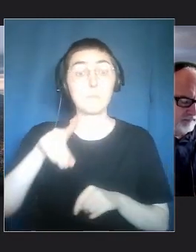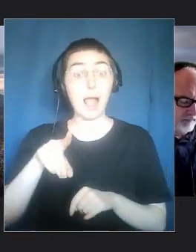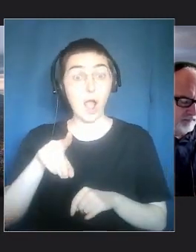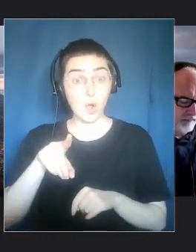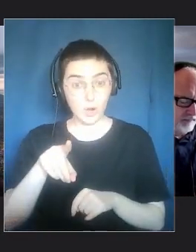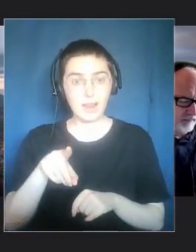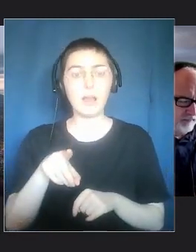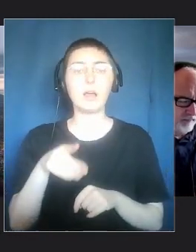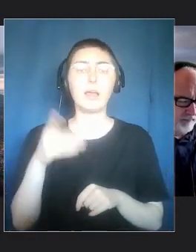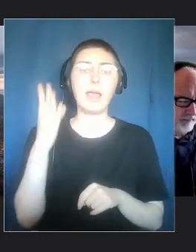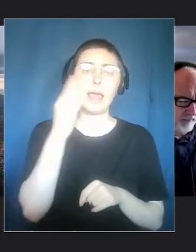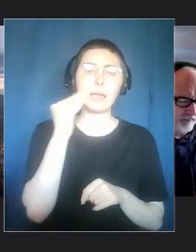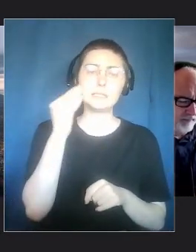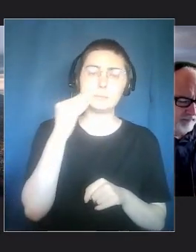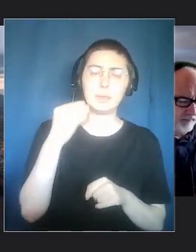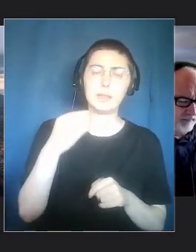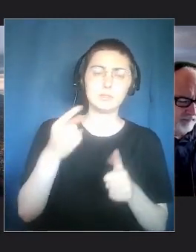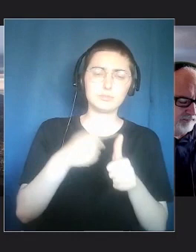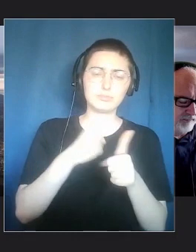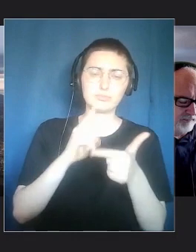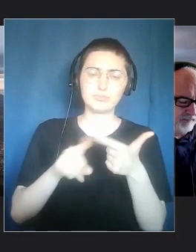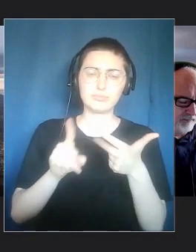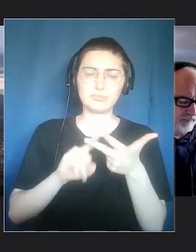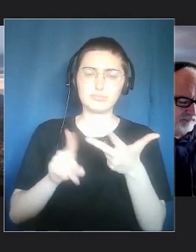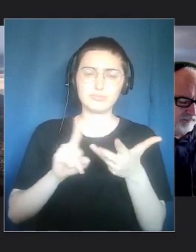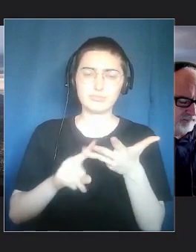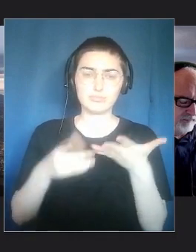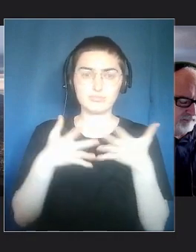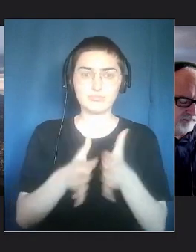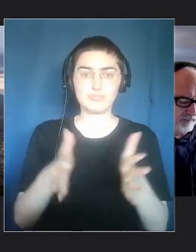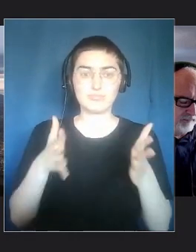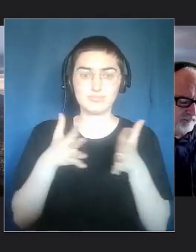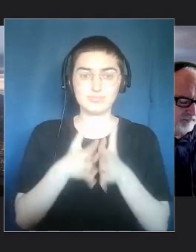Paula, we heard about different experiences,